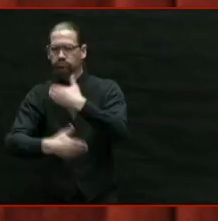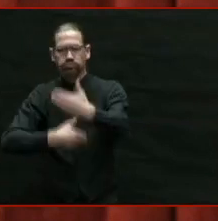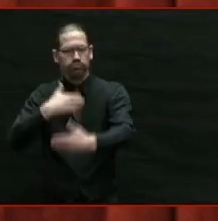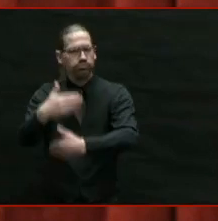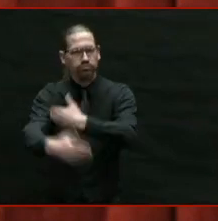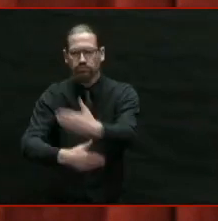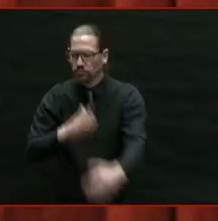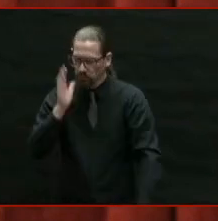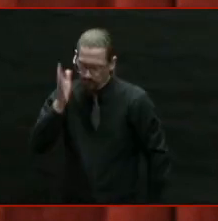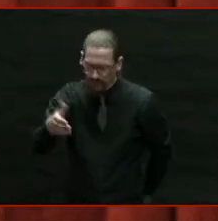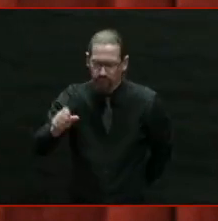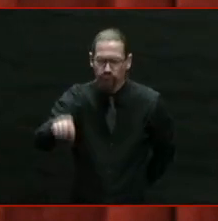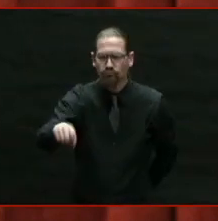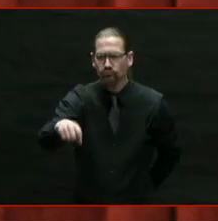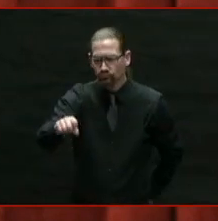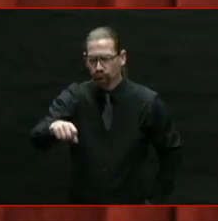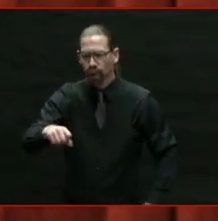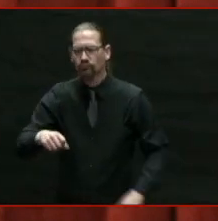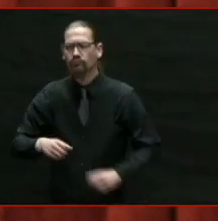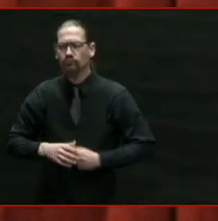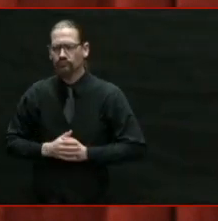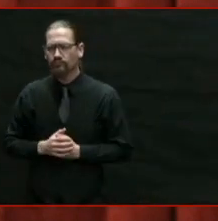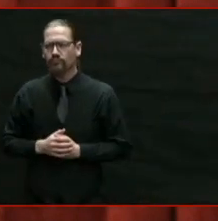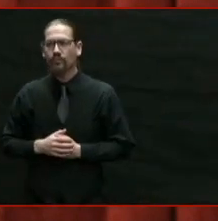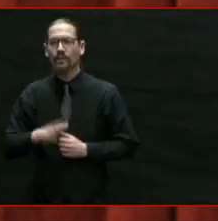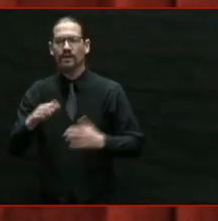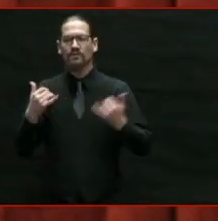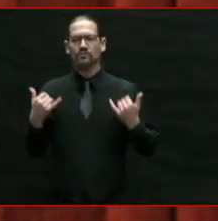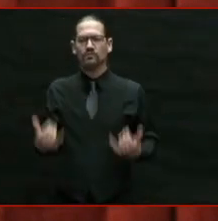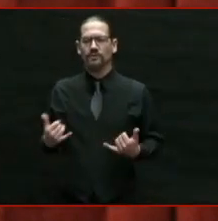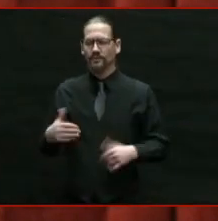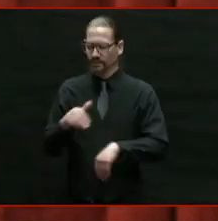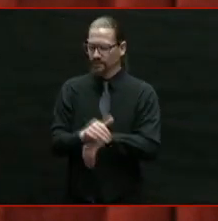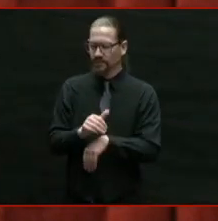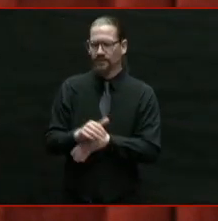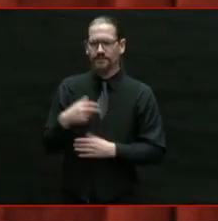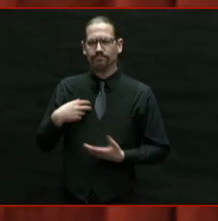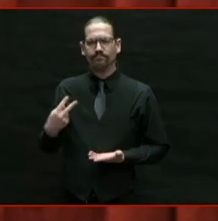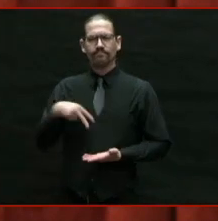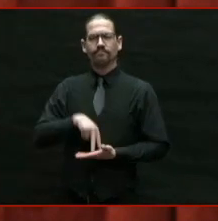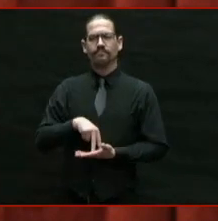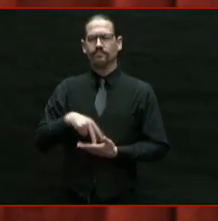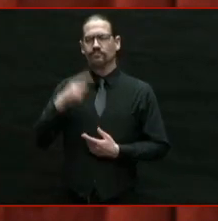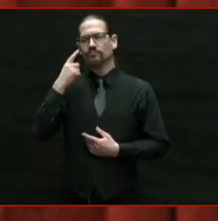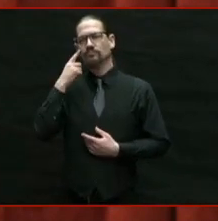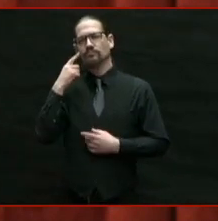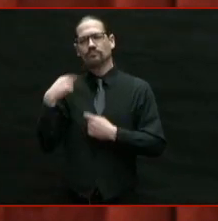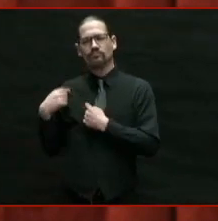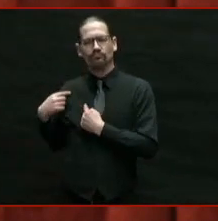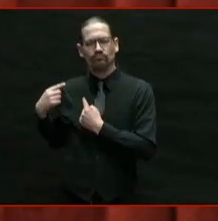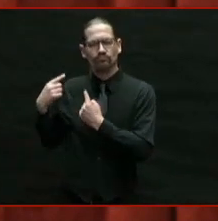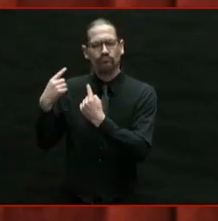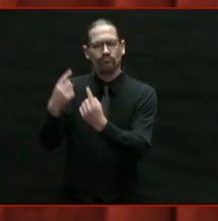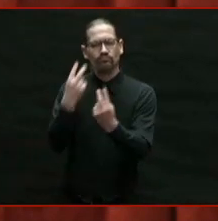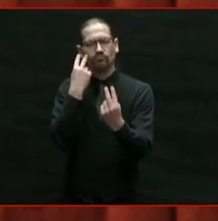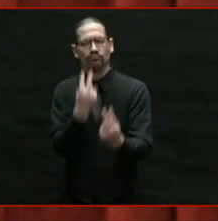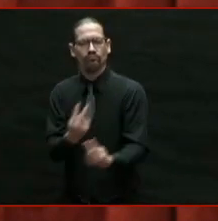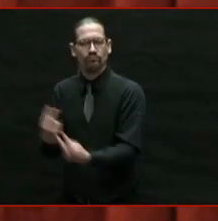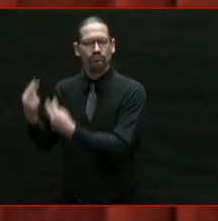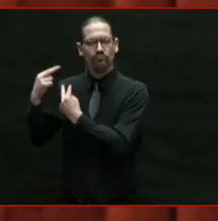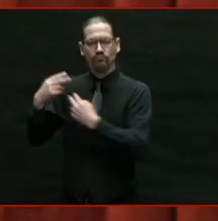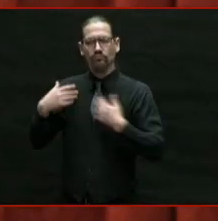Tonight, as we reflect on the past year, I'd like to begin by recognizing